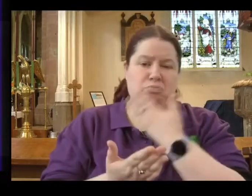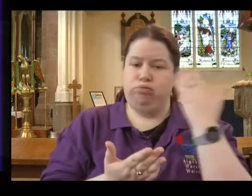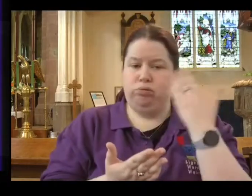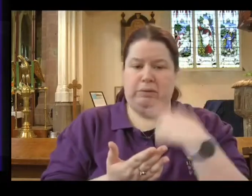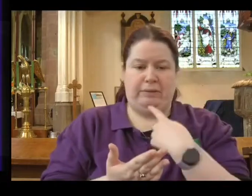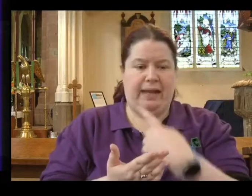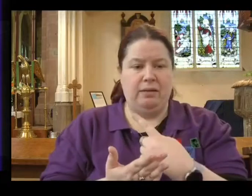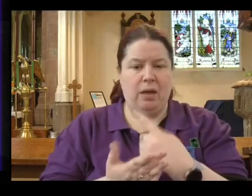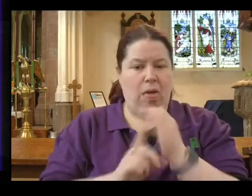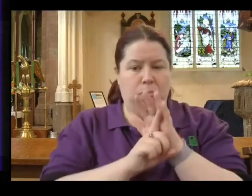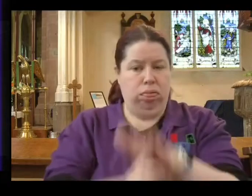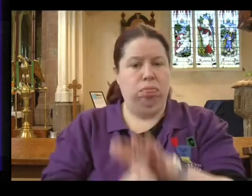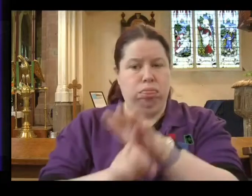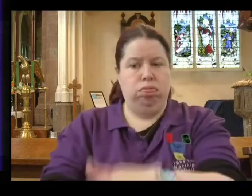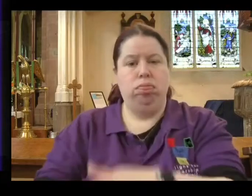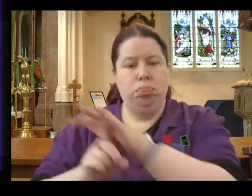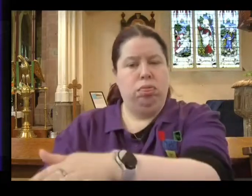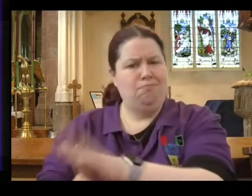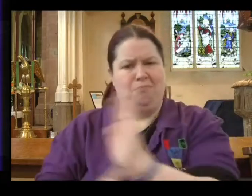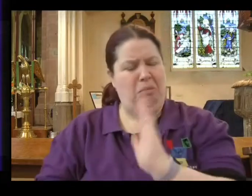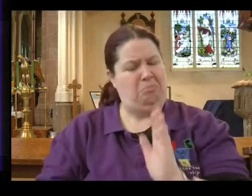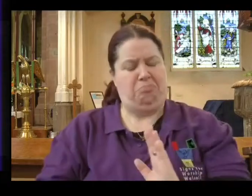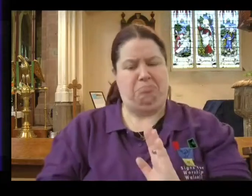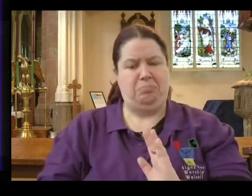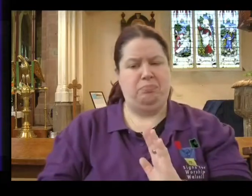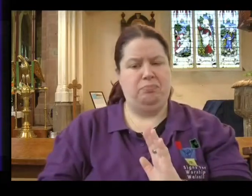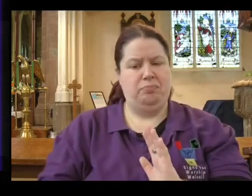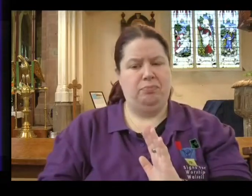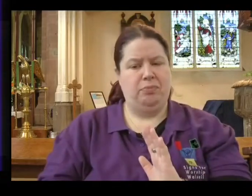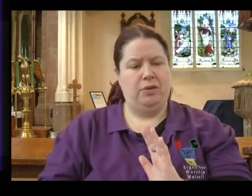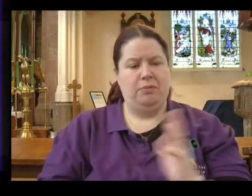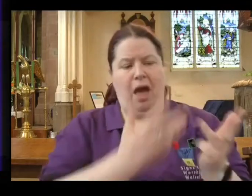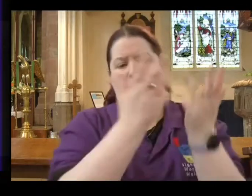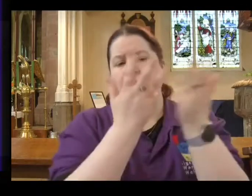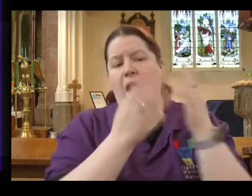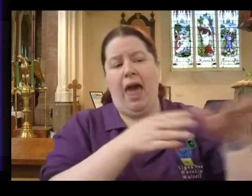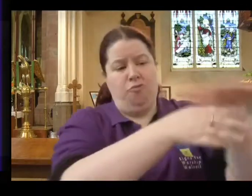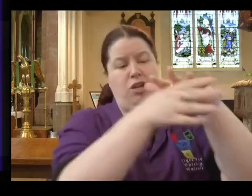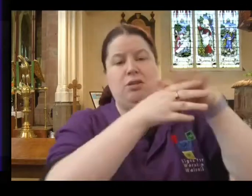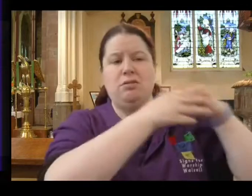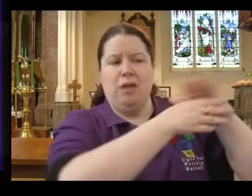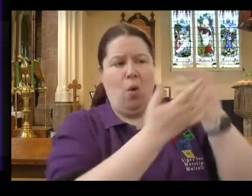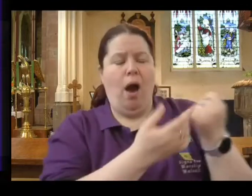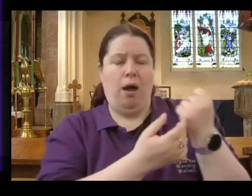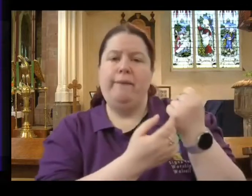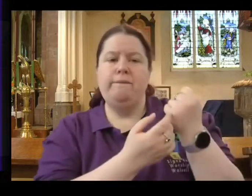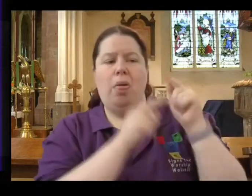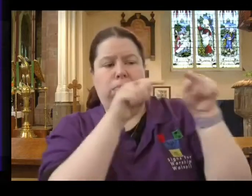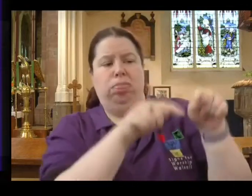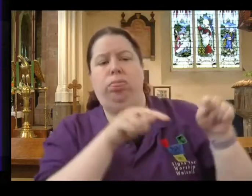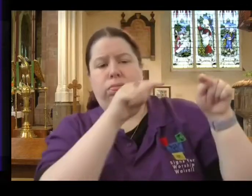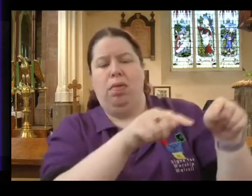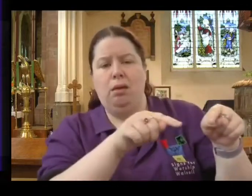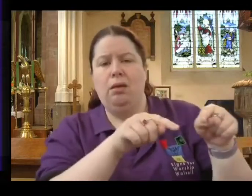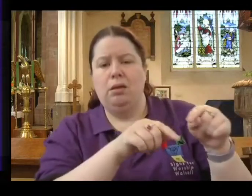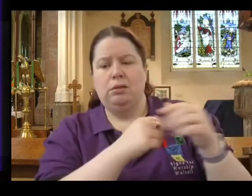of any persecution in Sardis. That's unlike all of the other churches pretty much mentioned in Revelation.